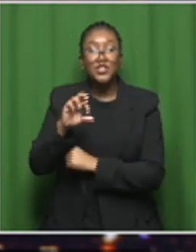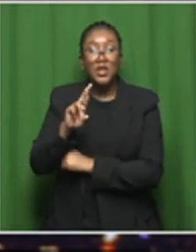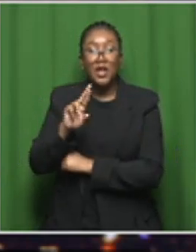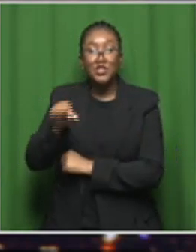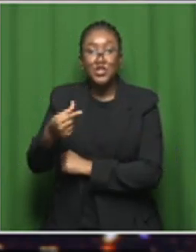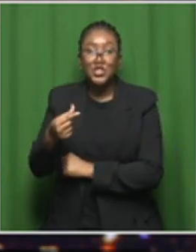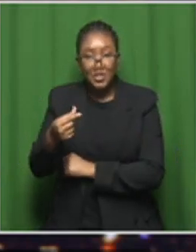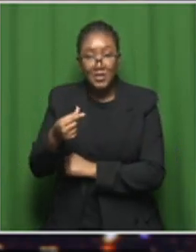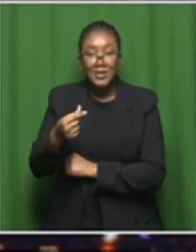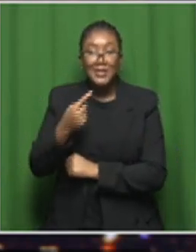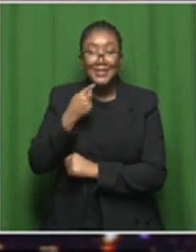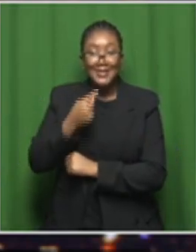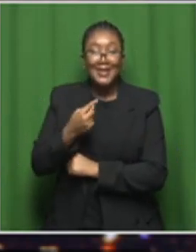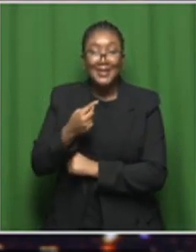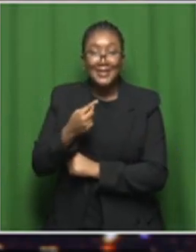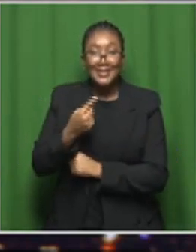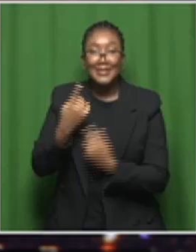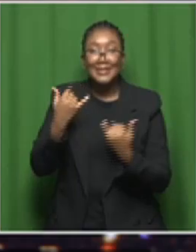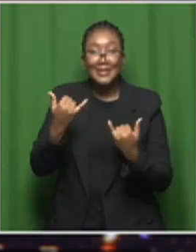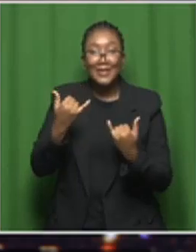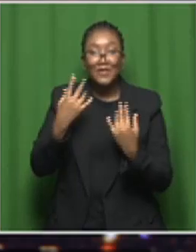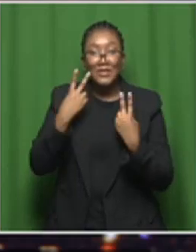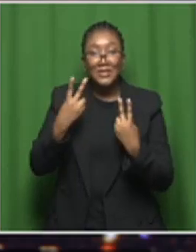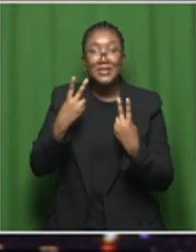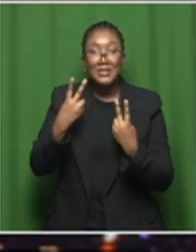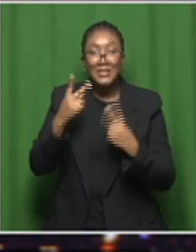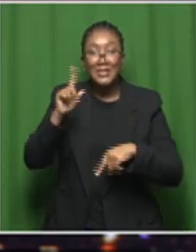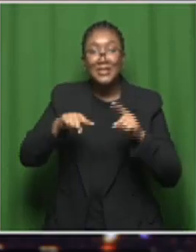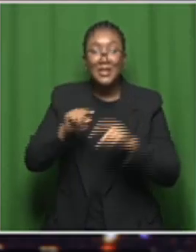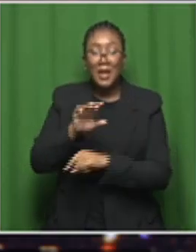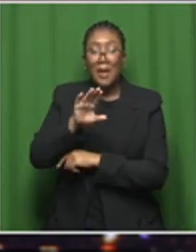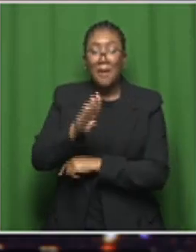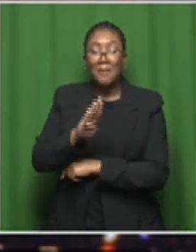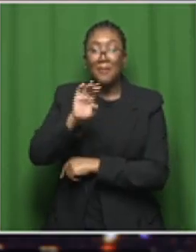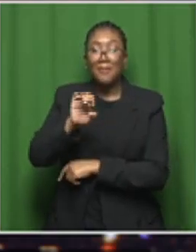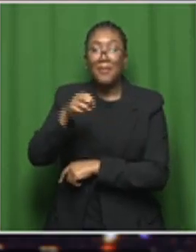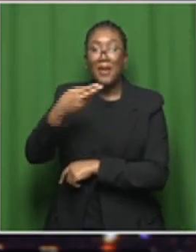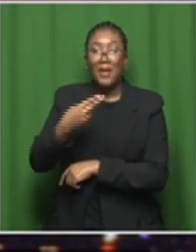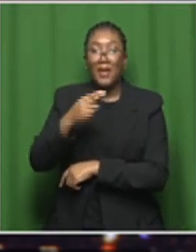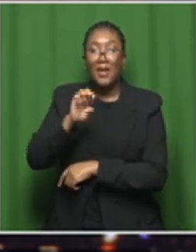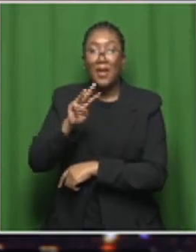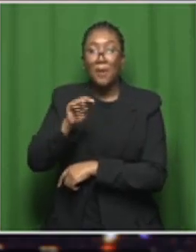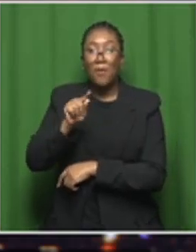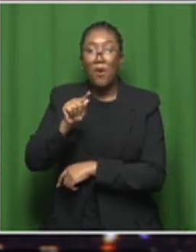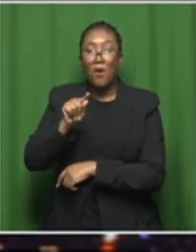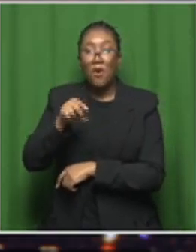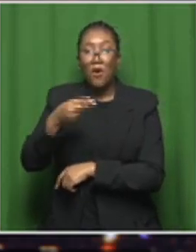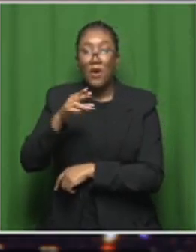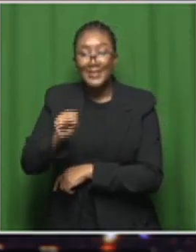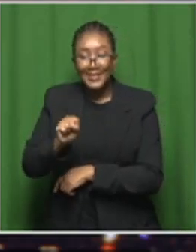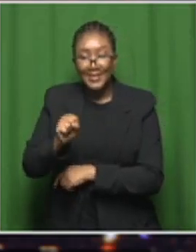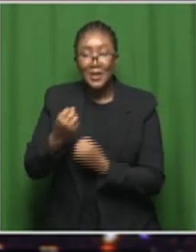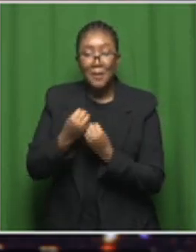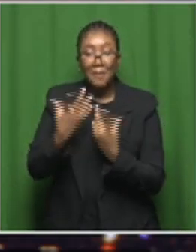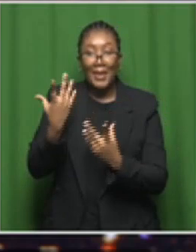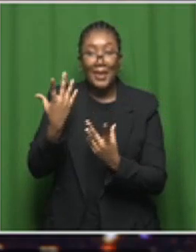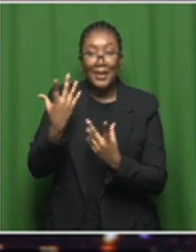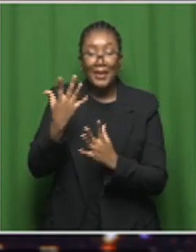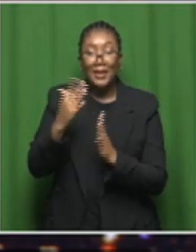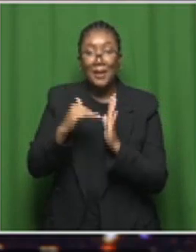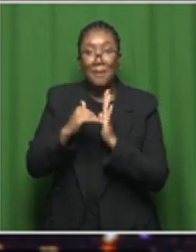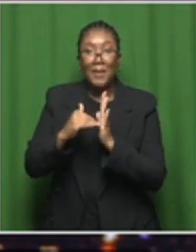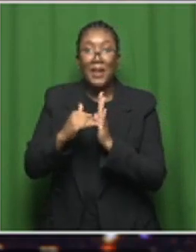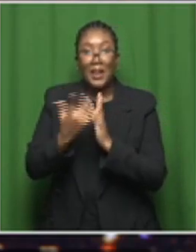for short, are rare cosmic behemoths spewing jets of hot plasma millions of light years across the